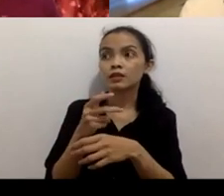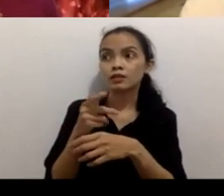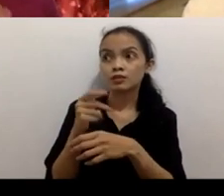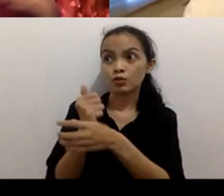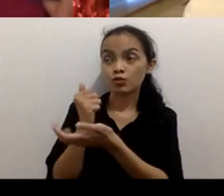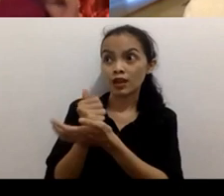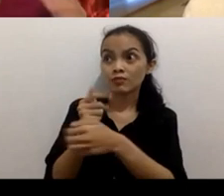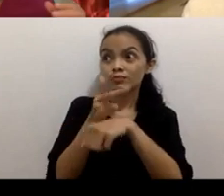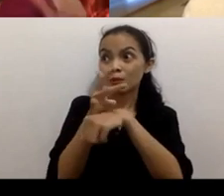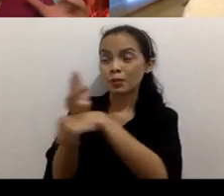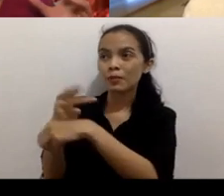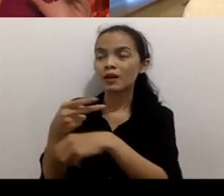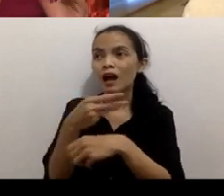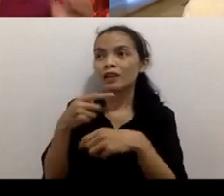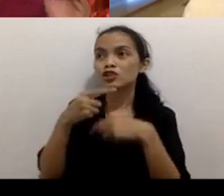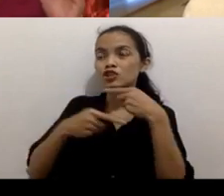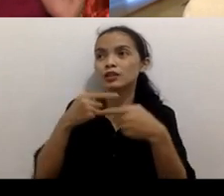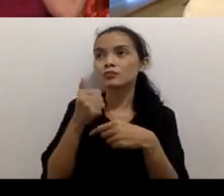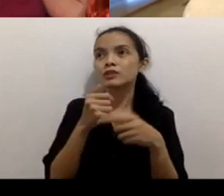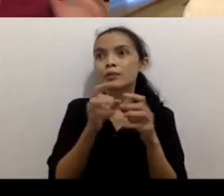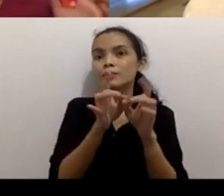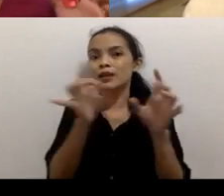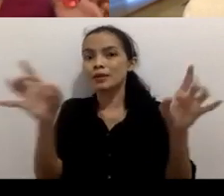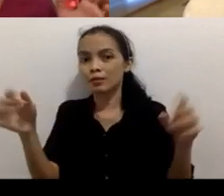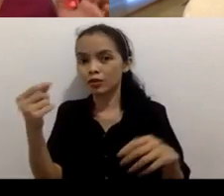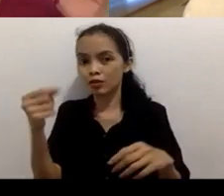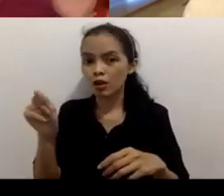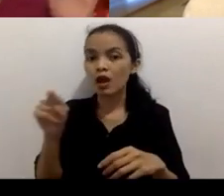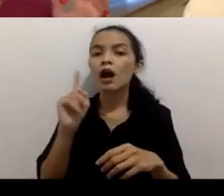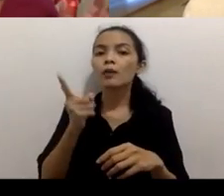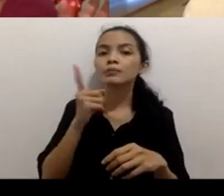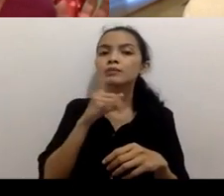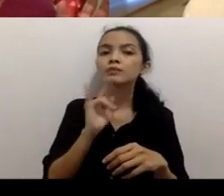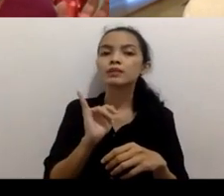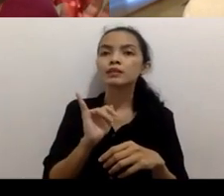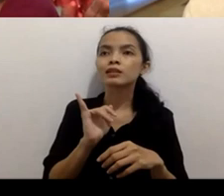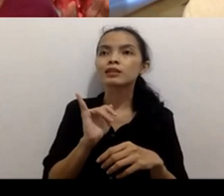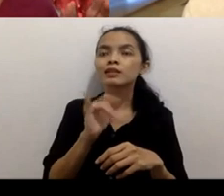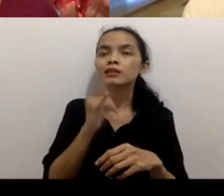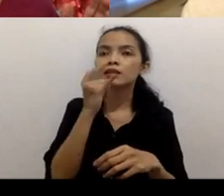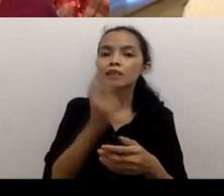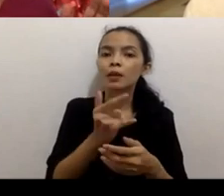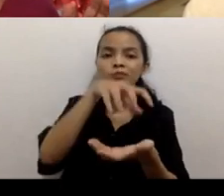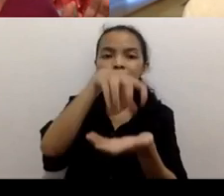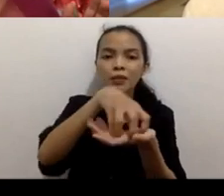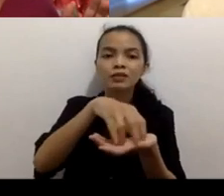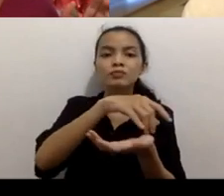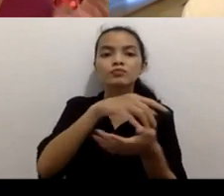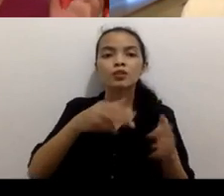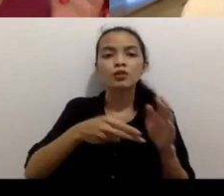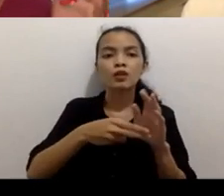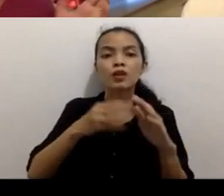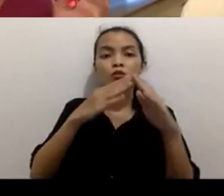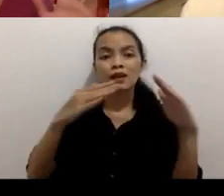but then why yeah why then you stayed in the hospitals of Wuhan and tell um